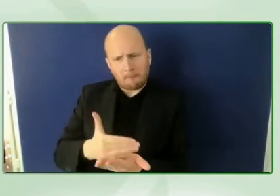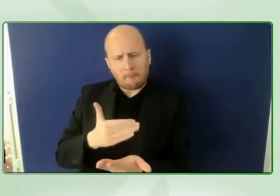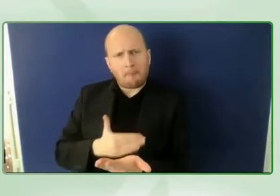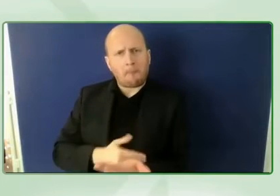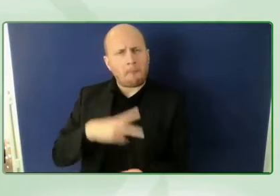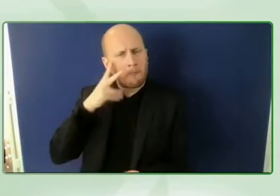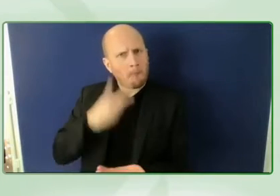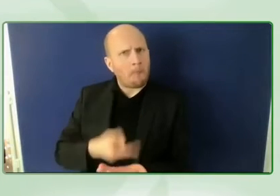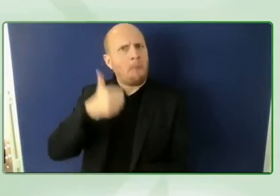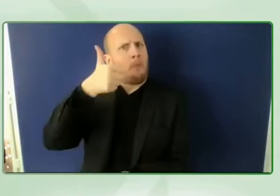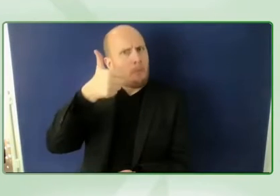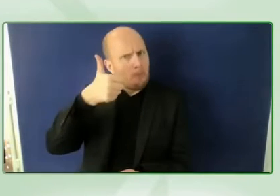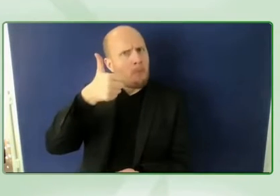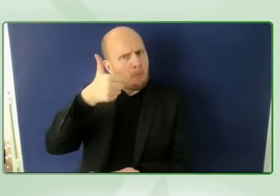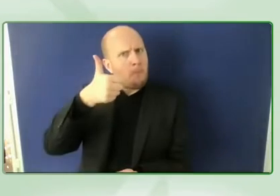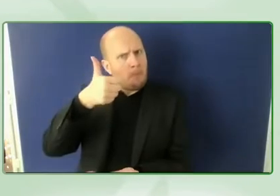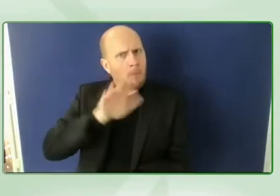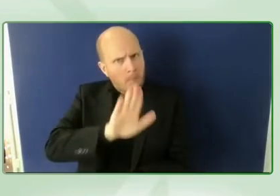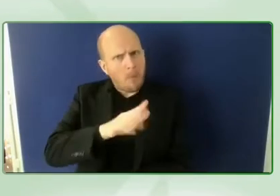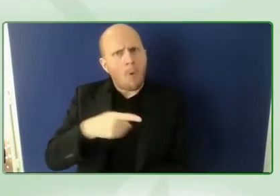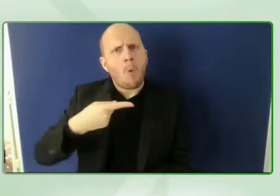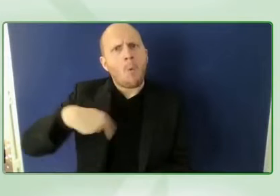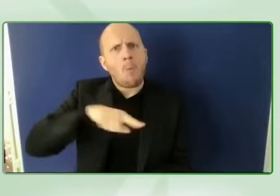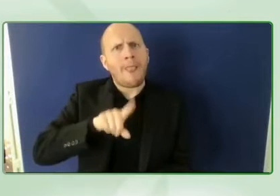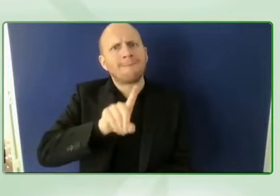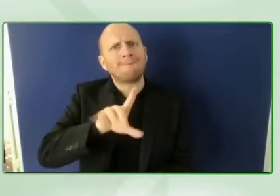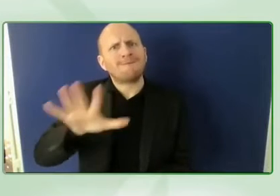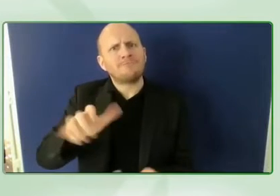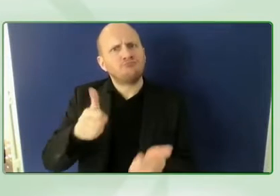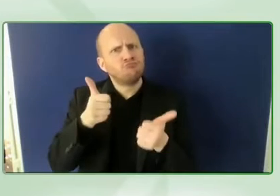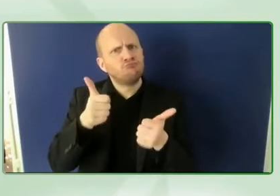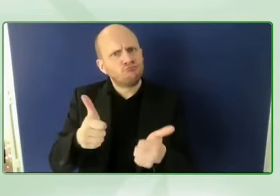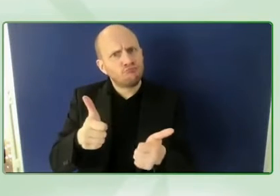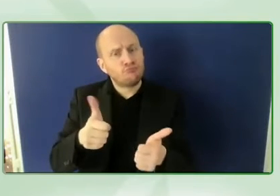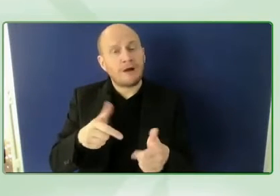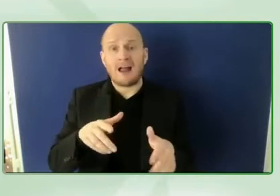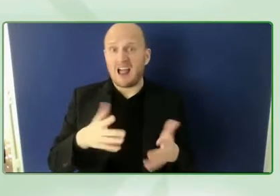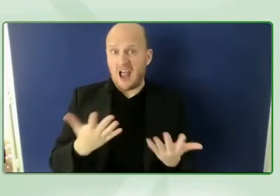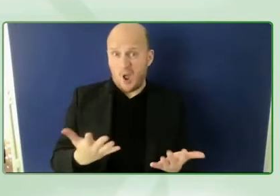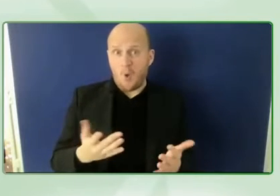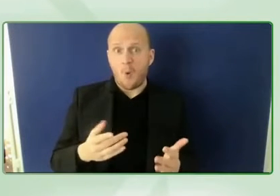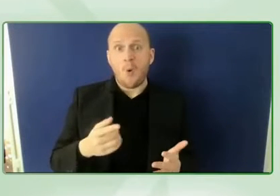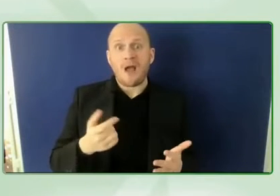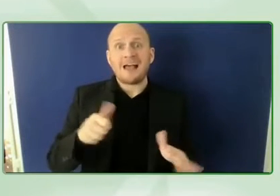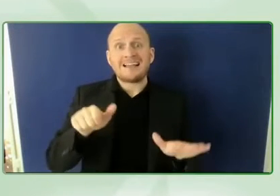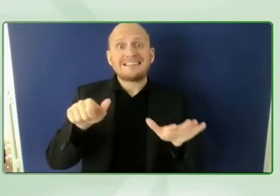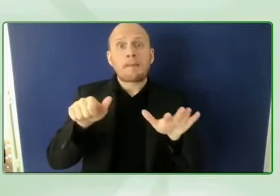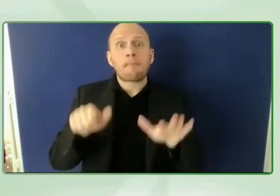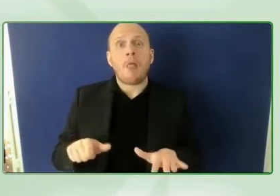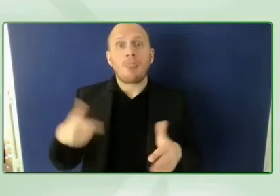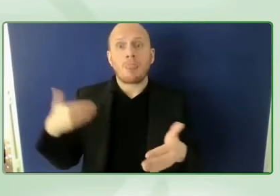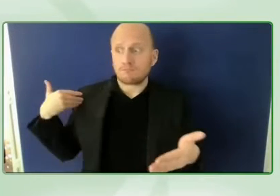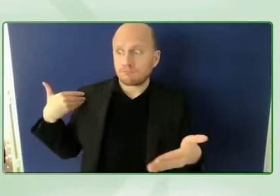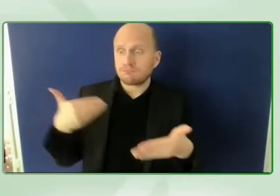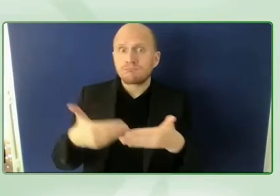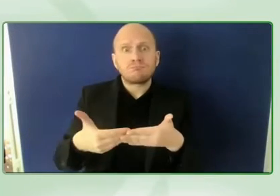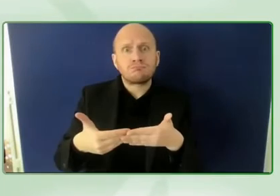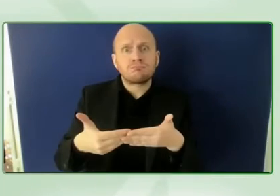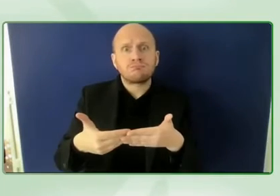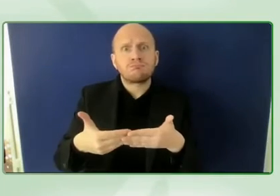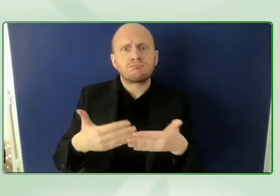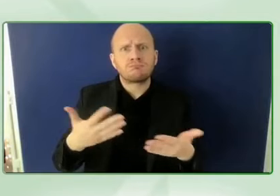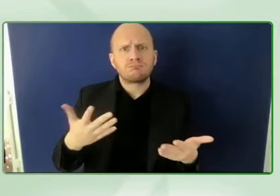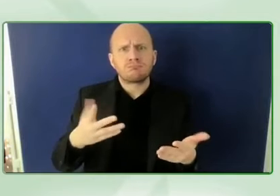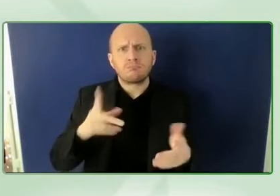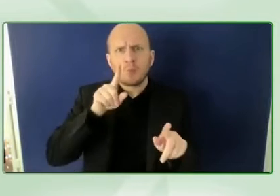more than half a year into the campaign recapping and looking back and also looking forward what